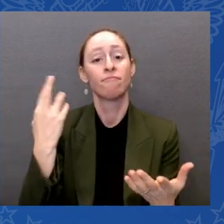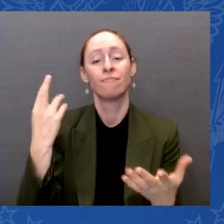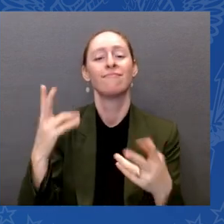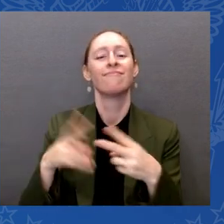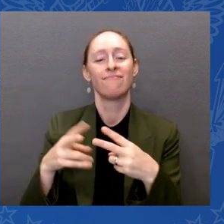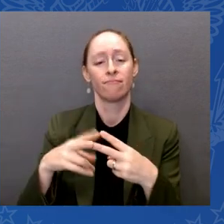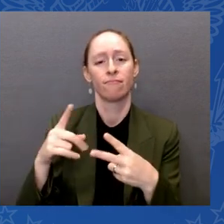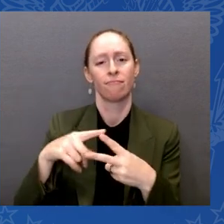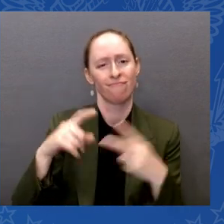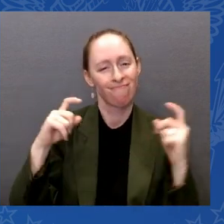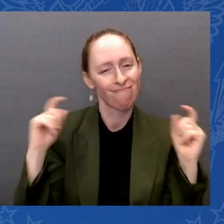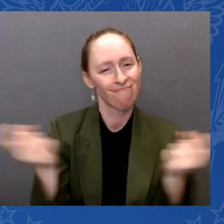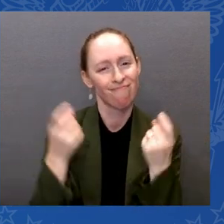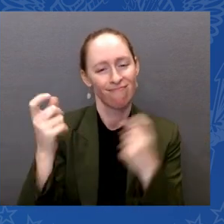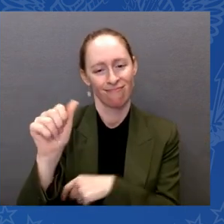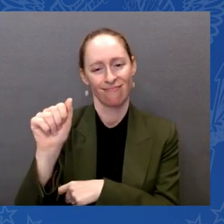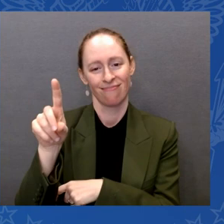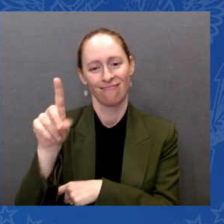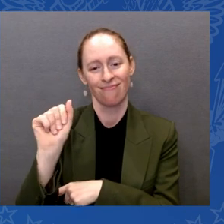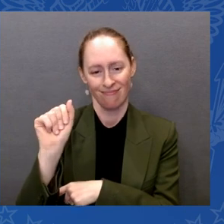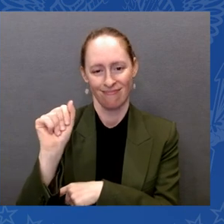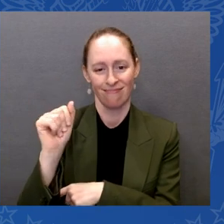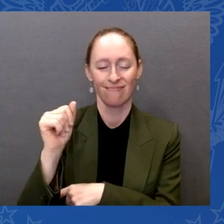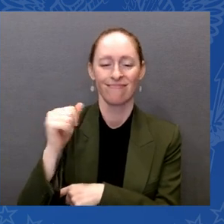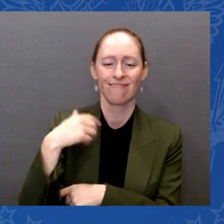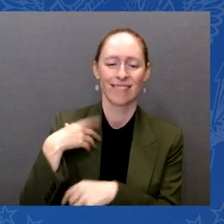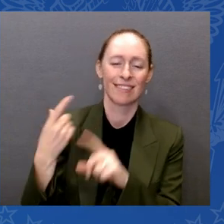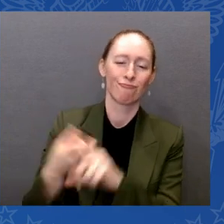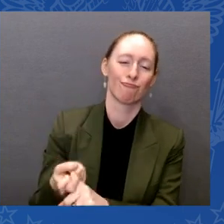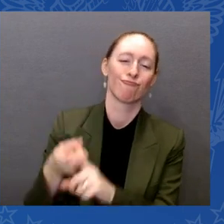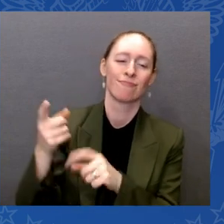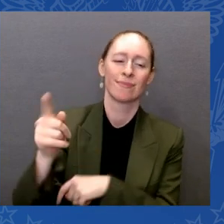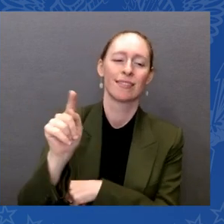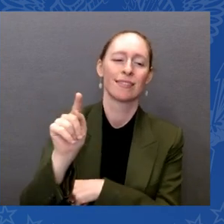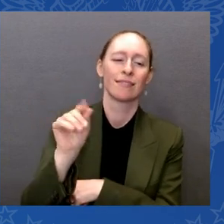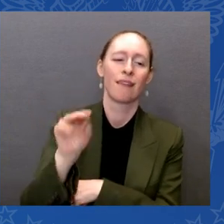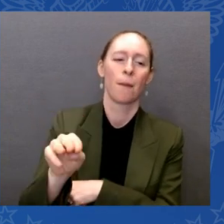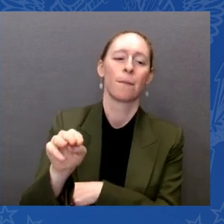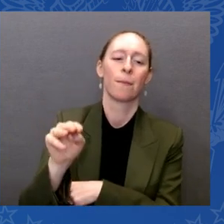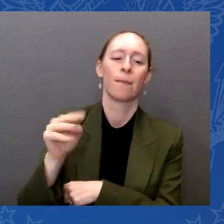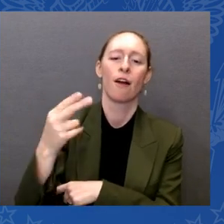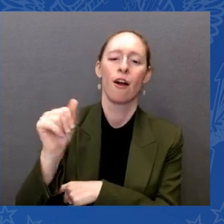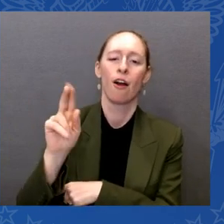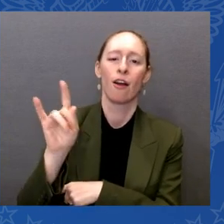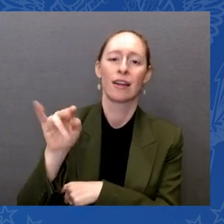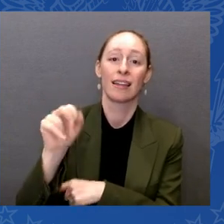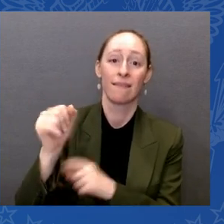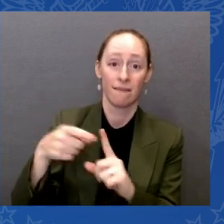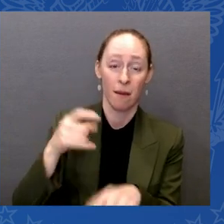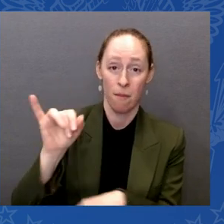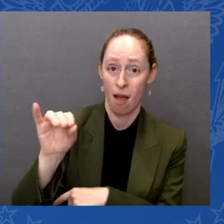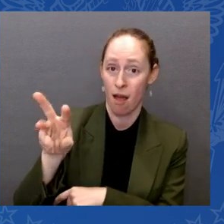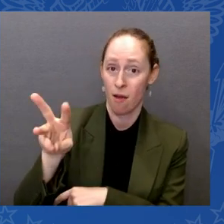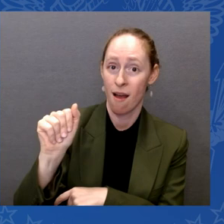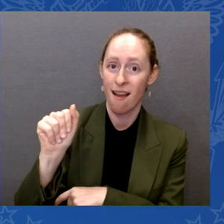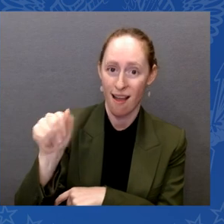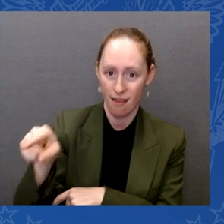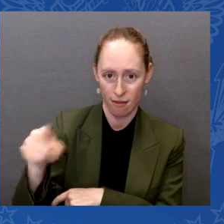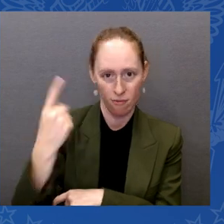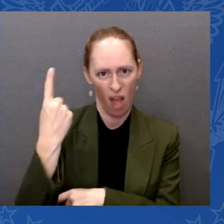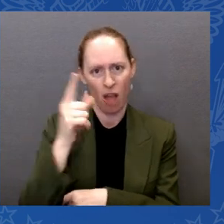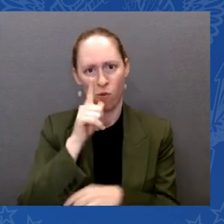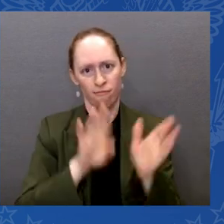and passed 32 years ago. And I was honored to be a co-sponsor. I take no credit for putting together Tom did all the heavy lifting.